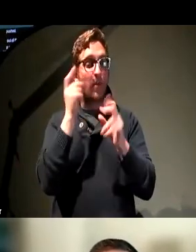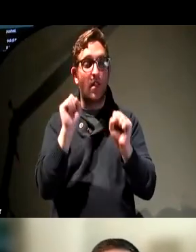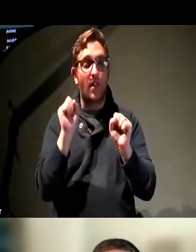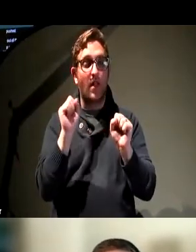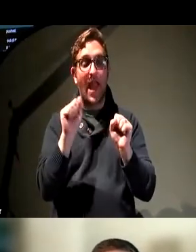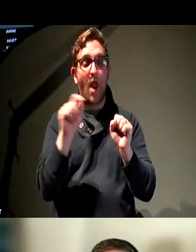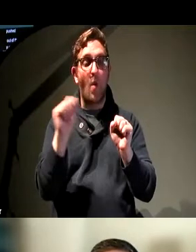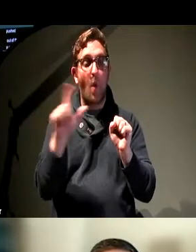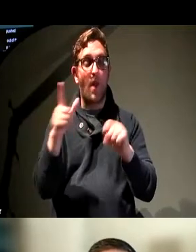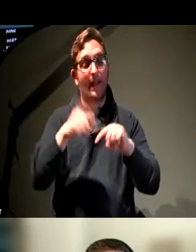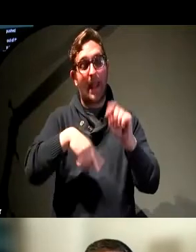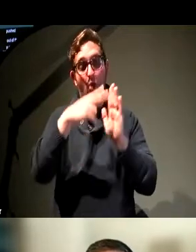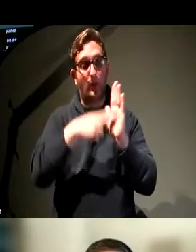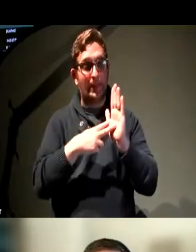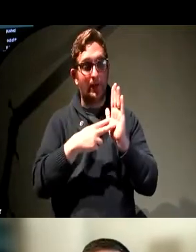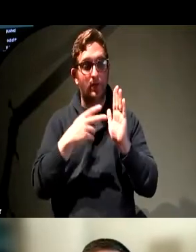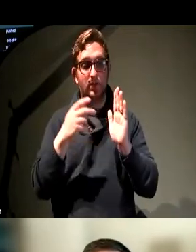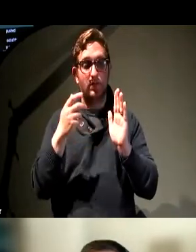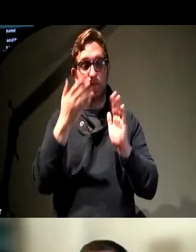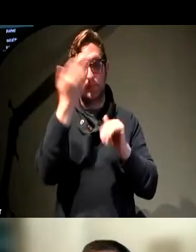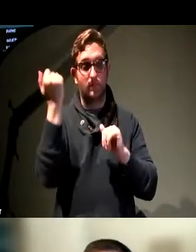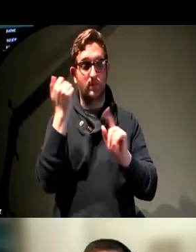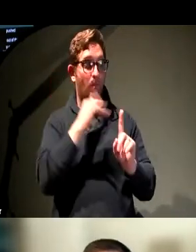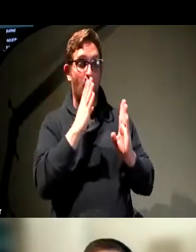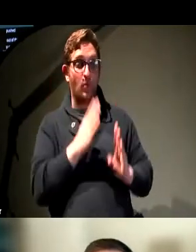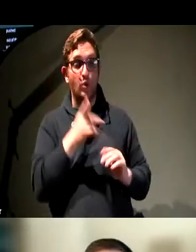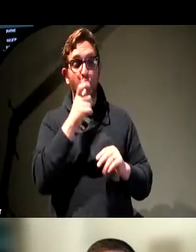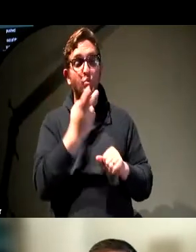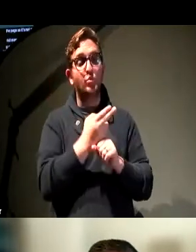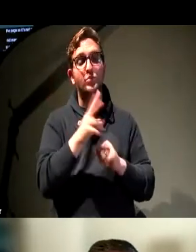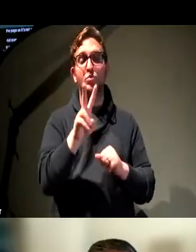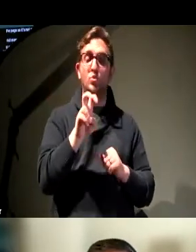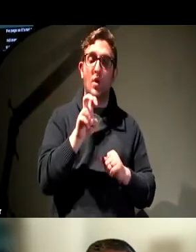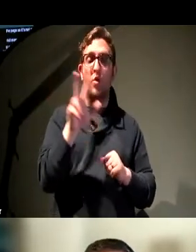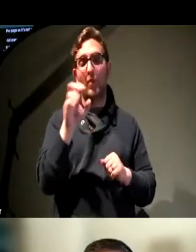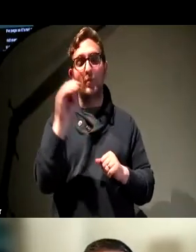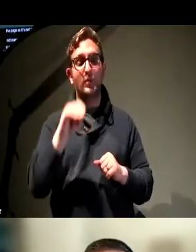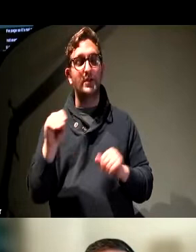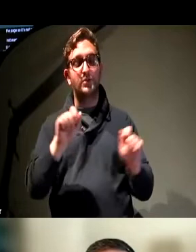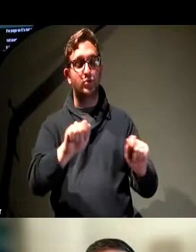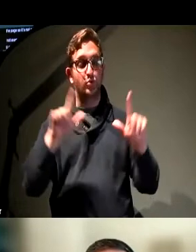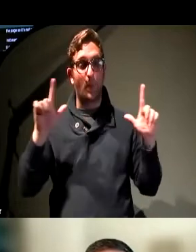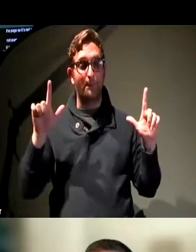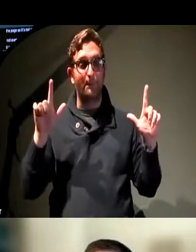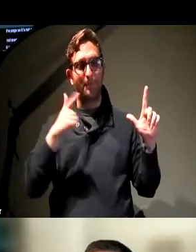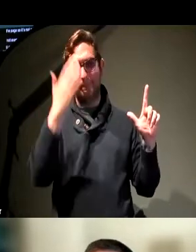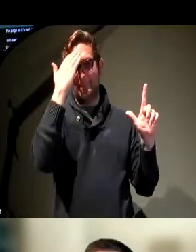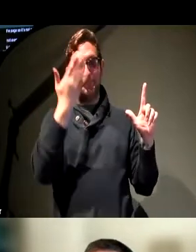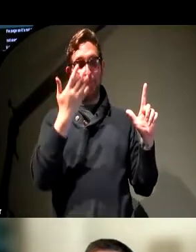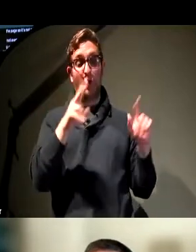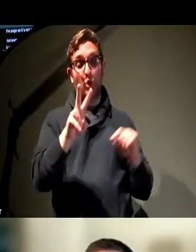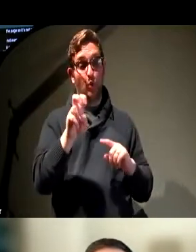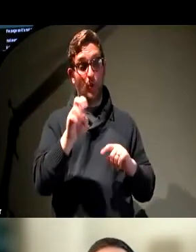not even readable to someone who has used this two to three hundred percent Zoom. And those of you in the AT space know that 200